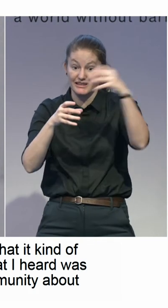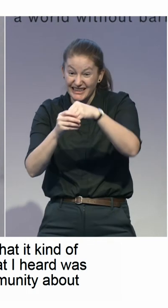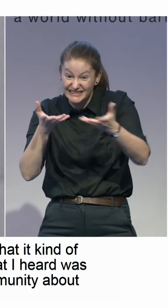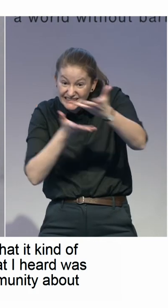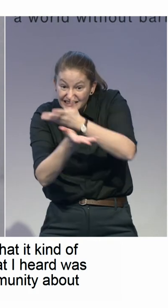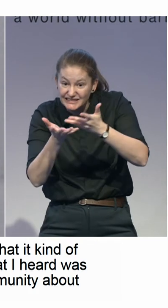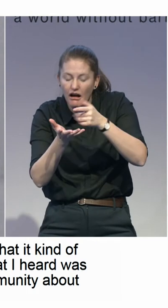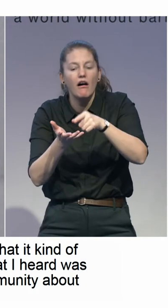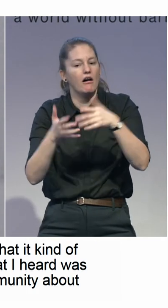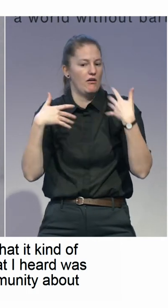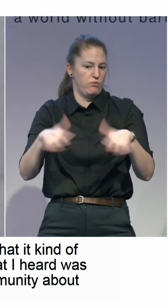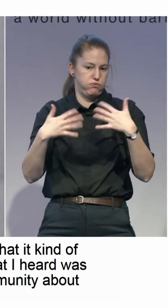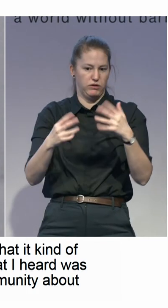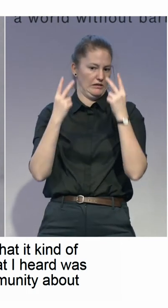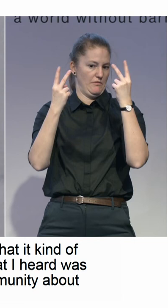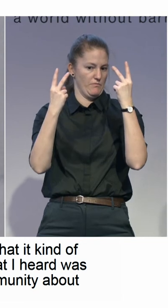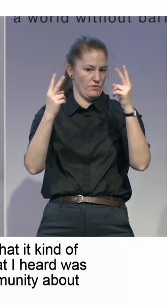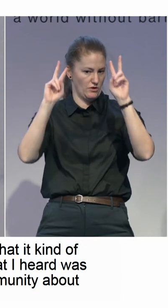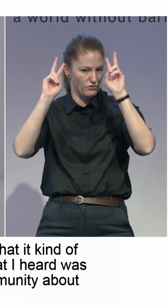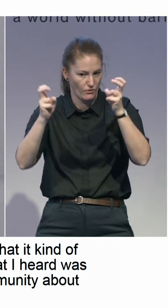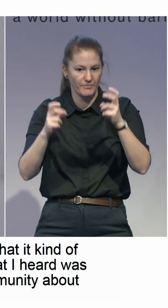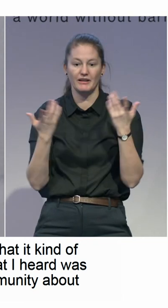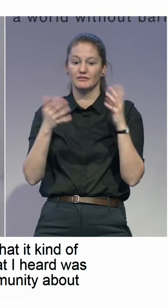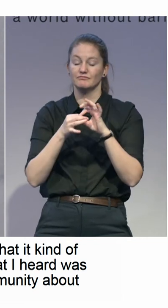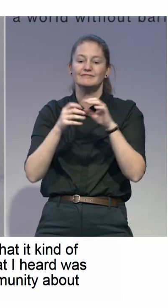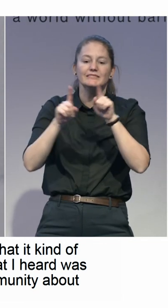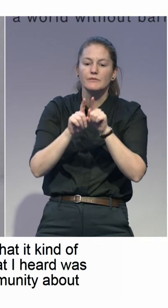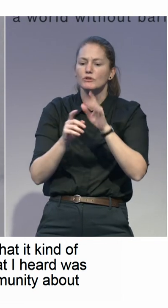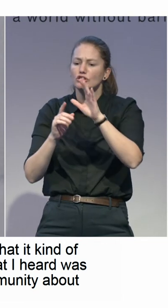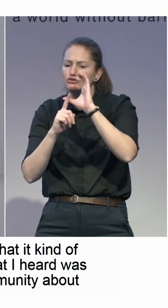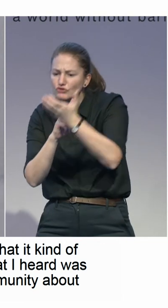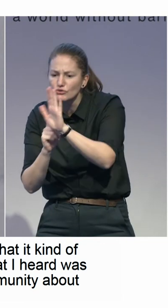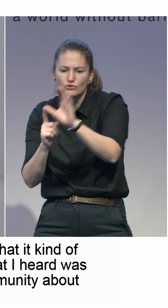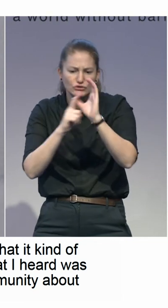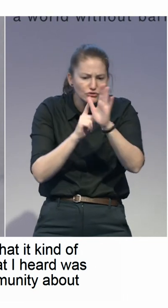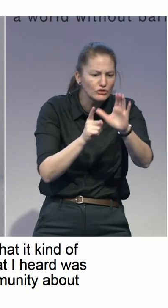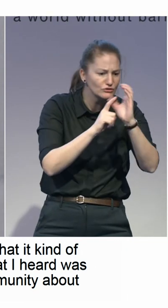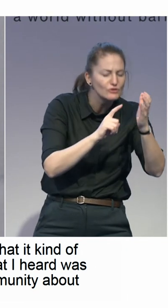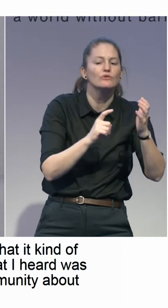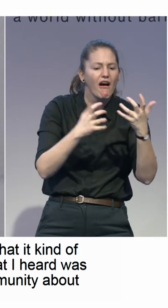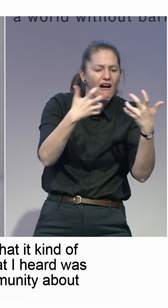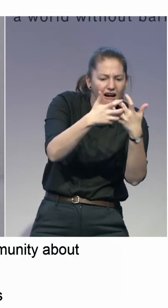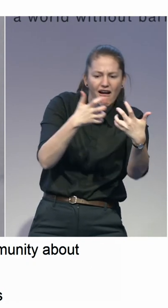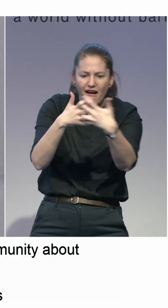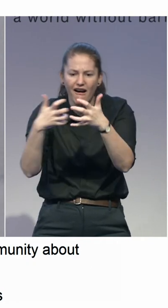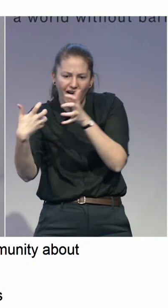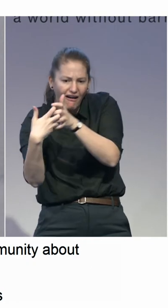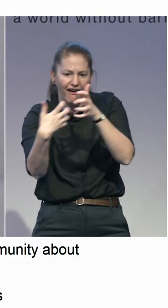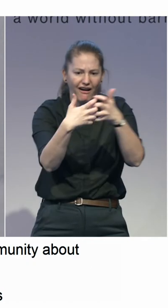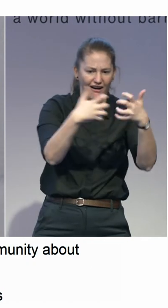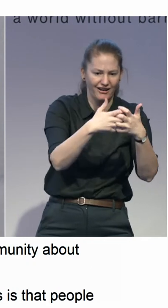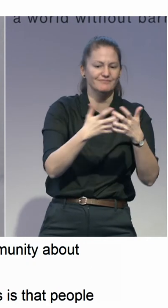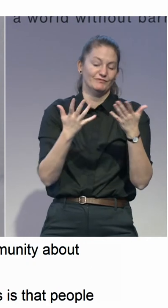to the local culture. So actually the focus is people with disabilities who